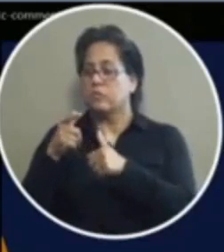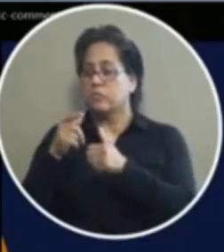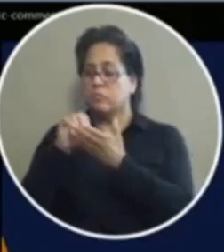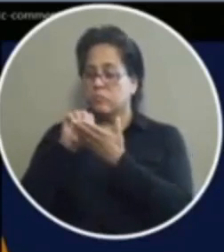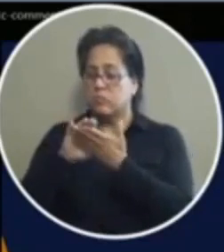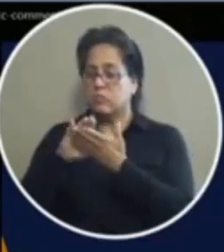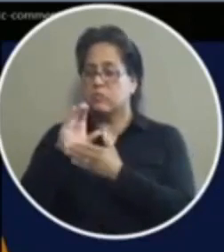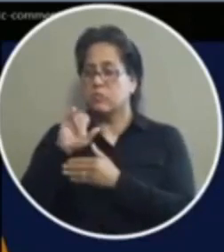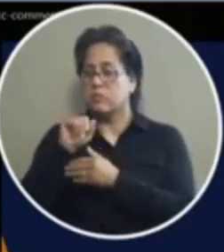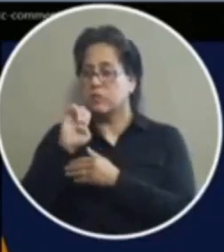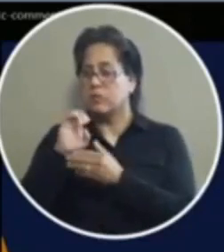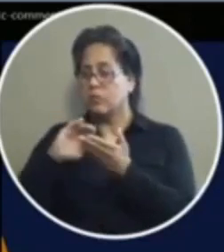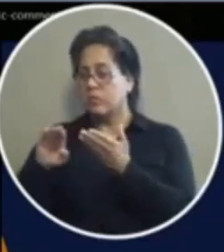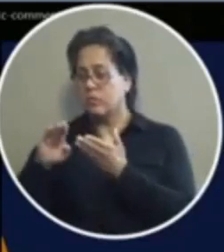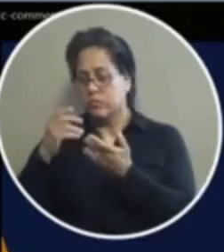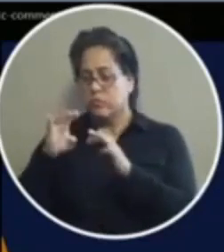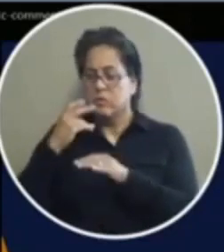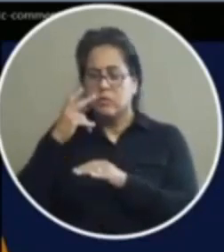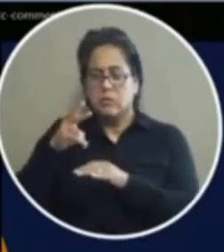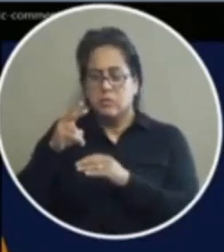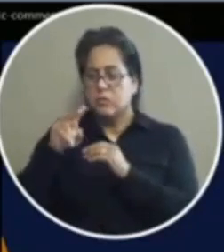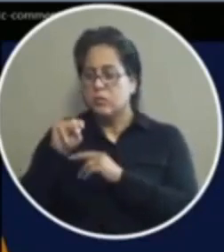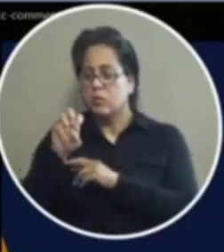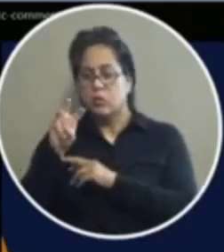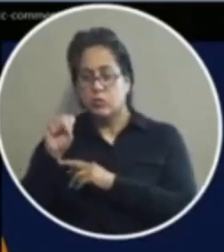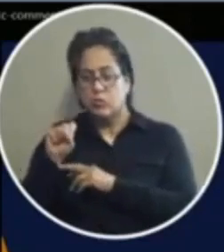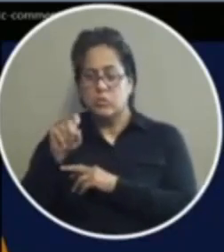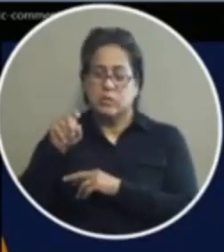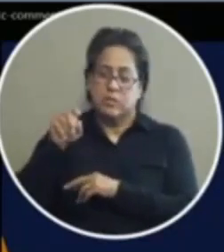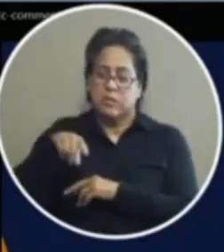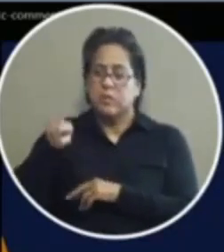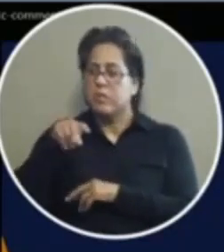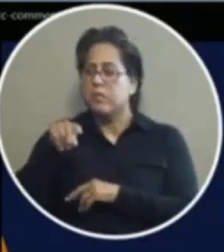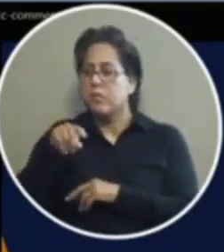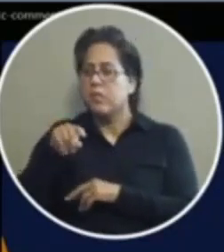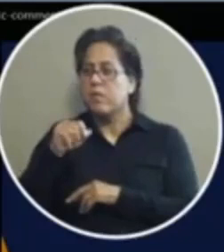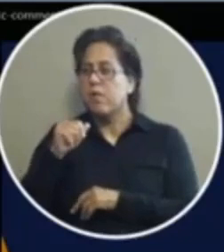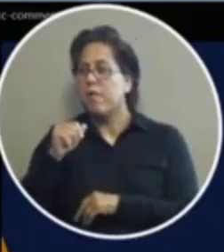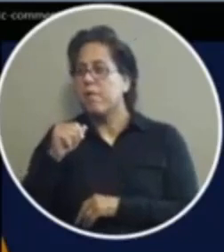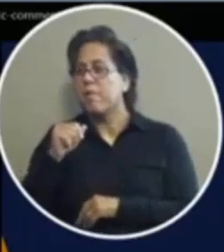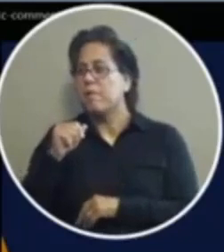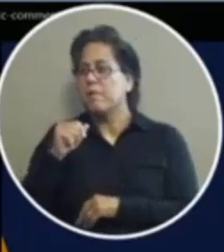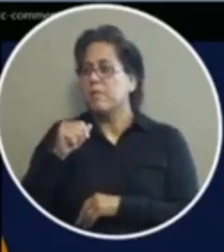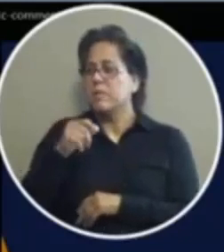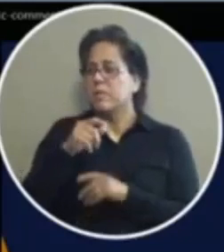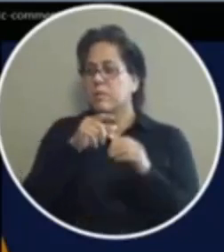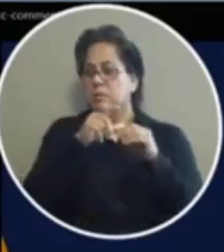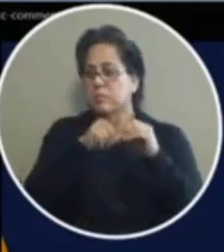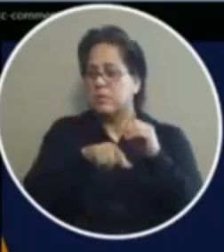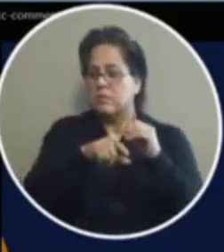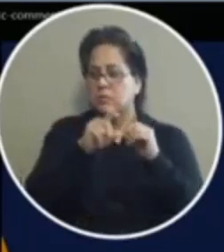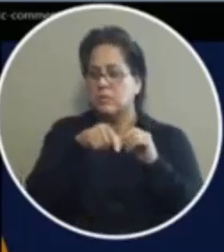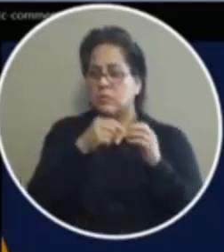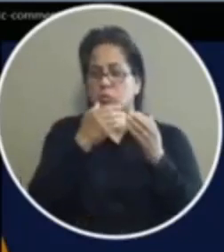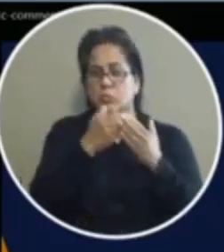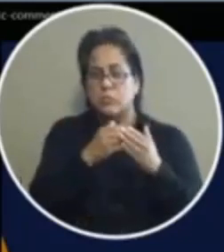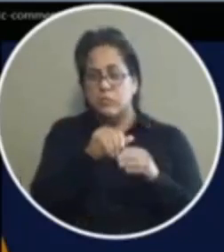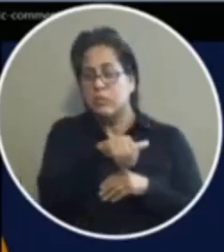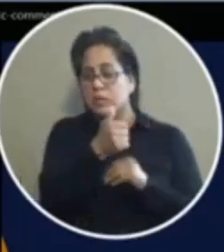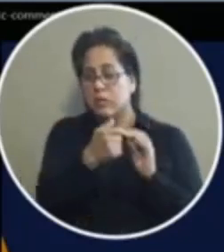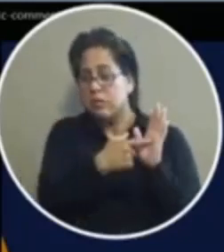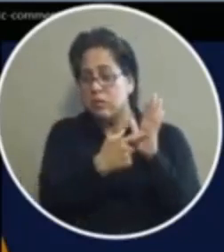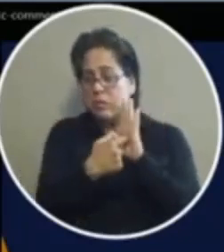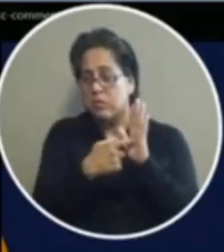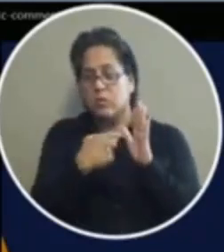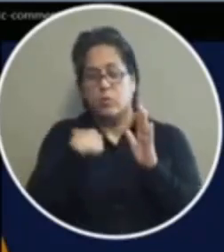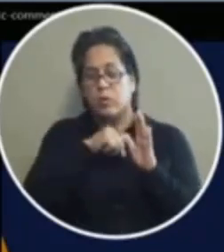something i've been seeing all over the news giving san marcos the attention they wanted and deserve el paso needs to prove to others that we